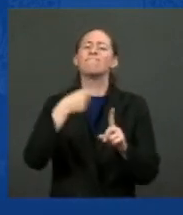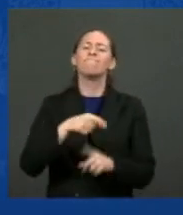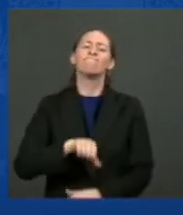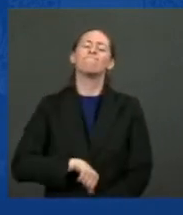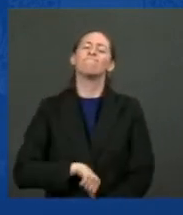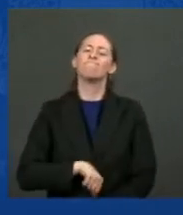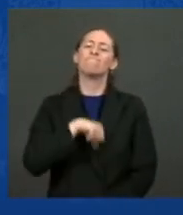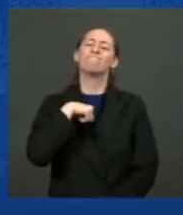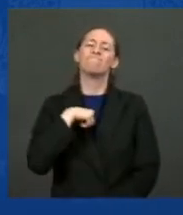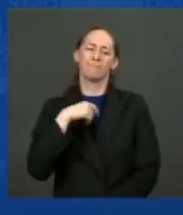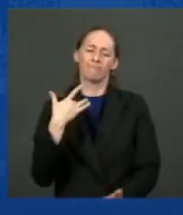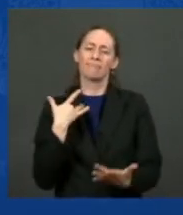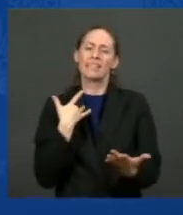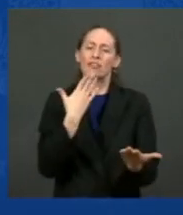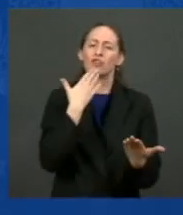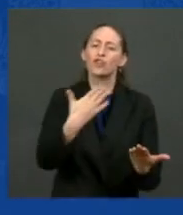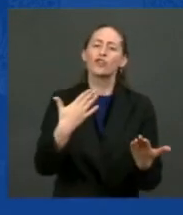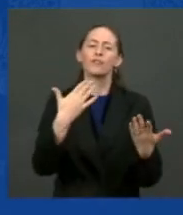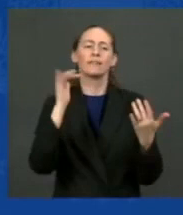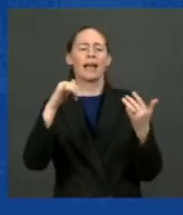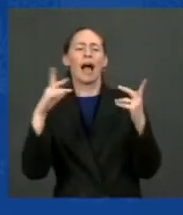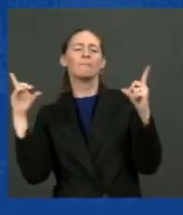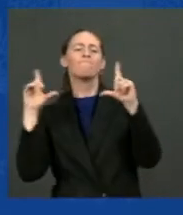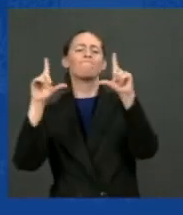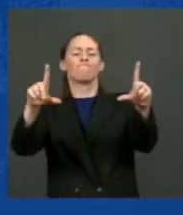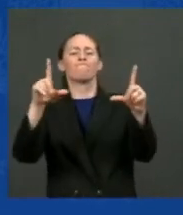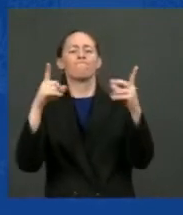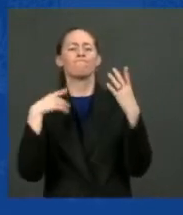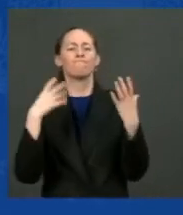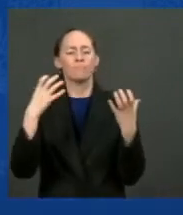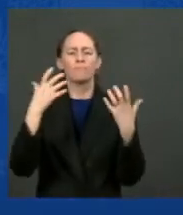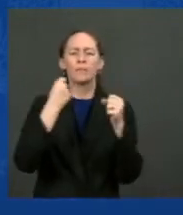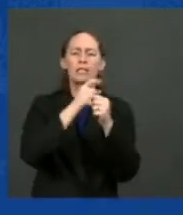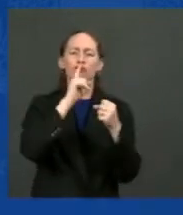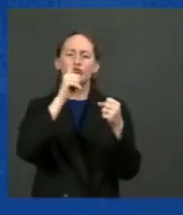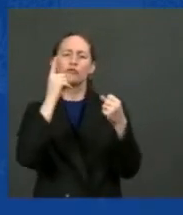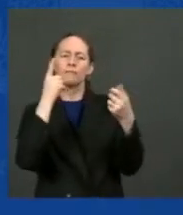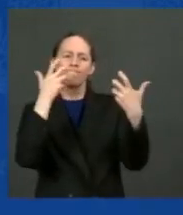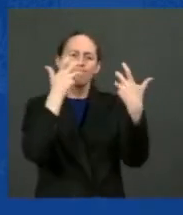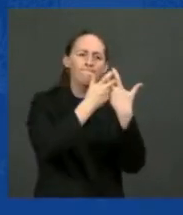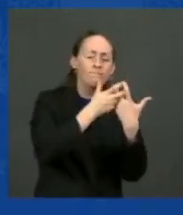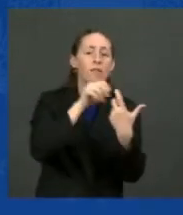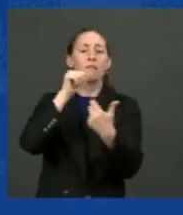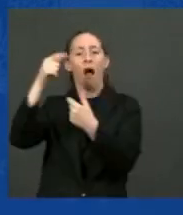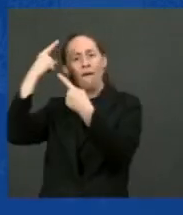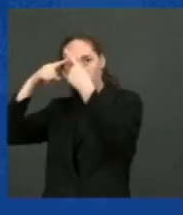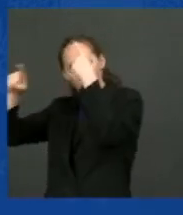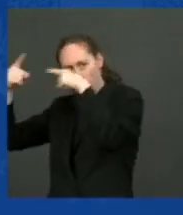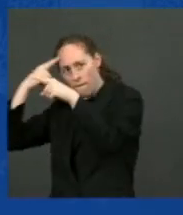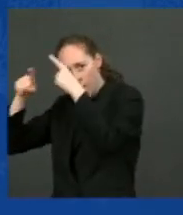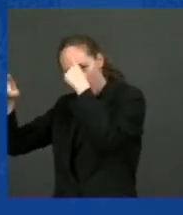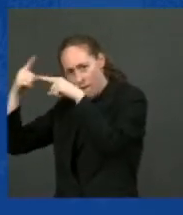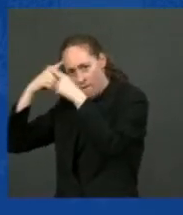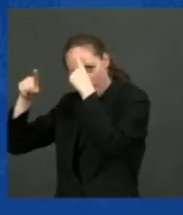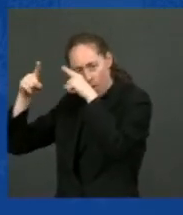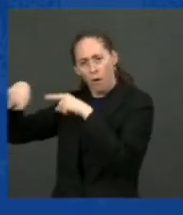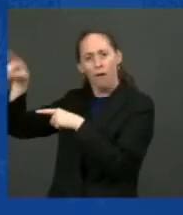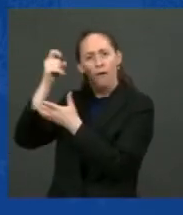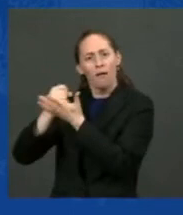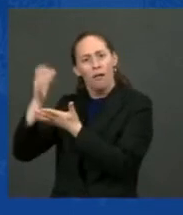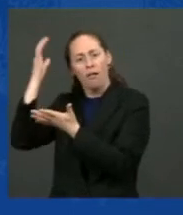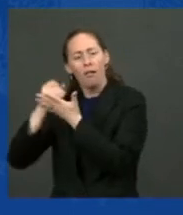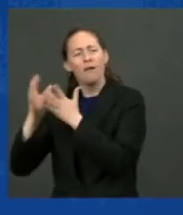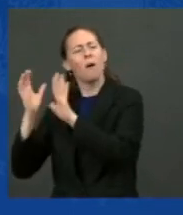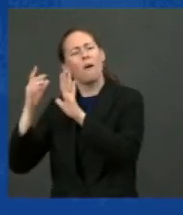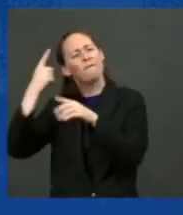about changing the paradigm so the economy works for you, not just for those at the very top. It's about building this economy from the bottom up